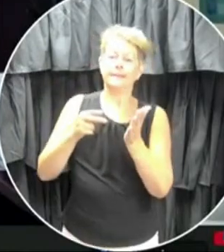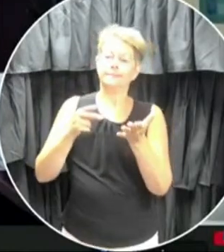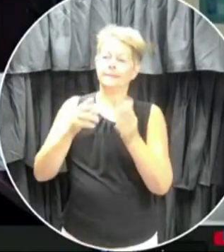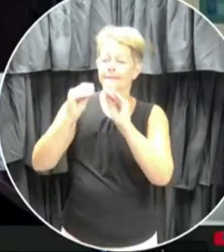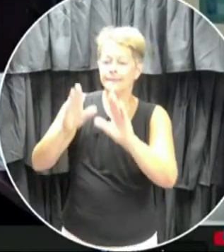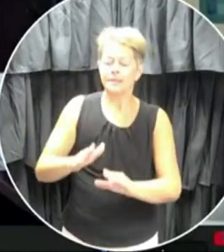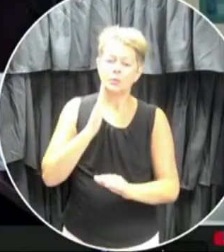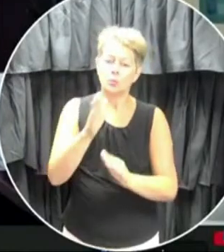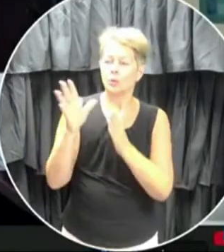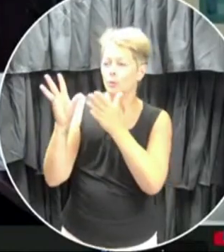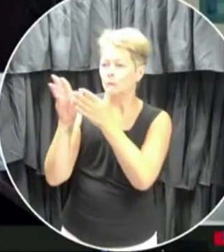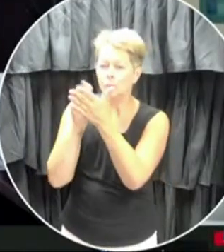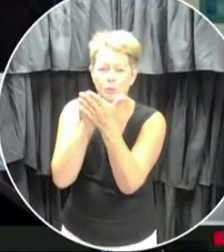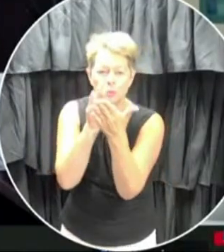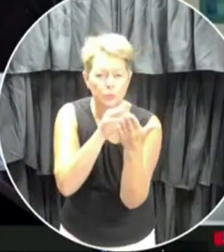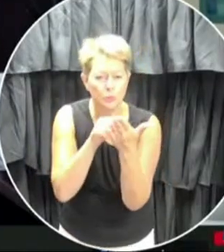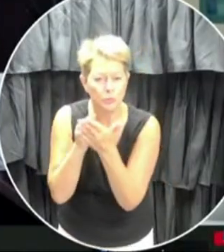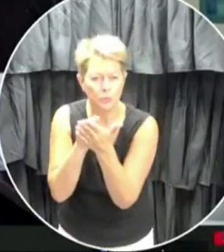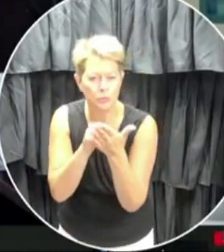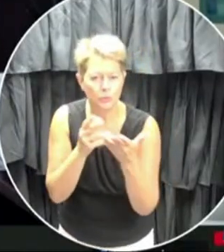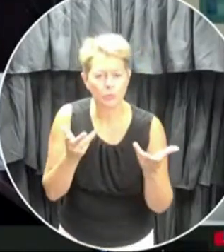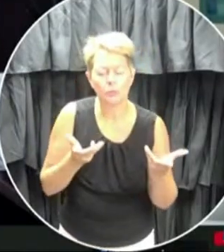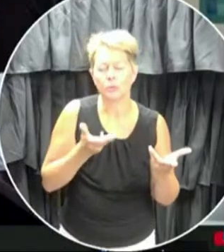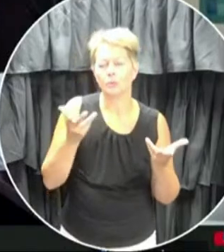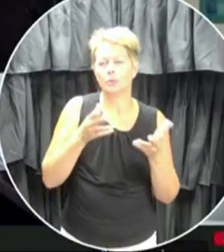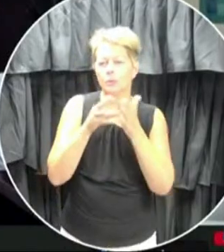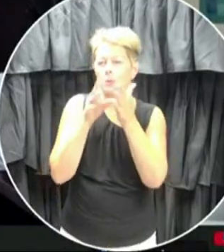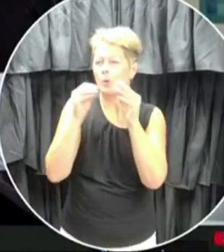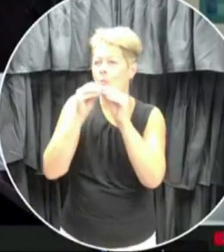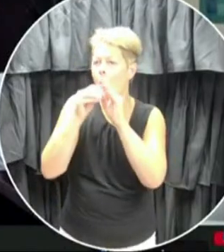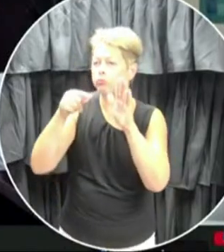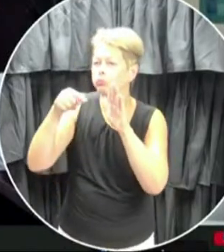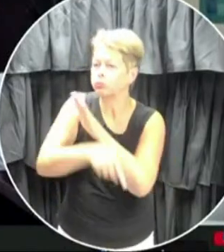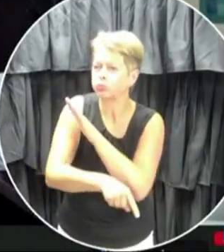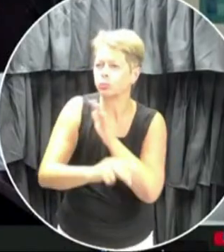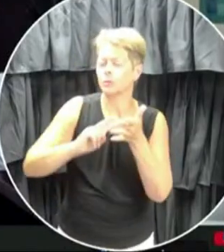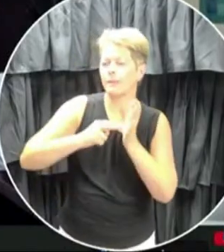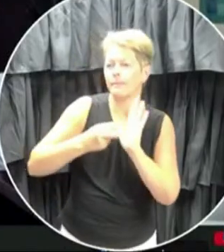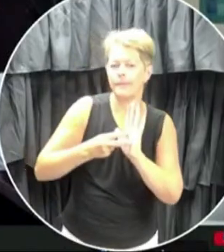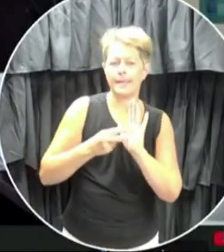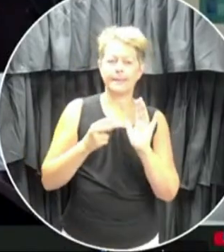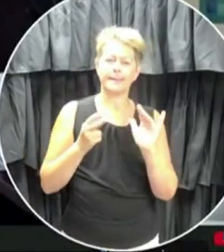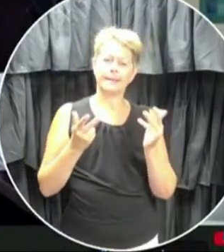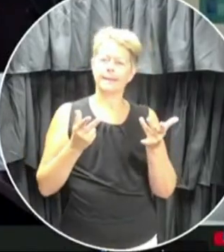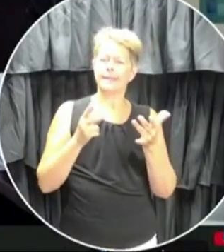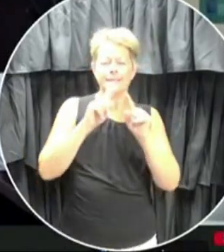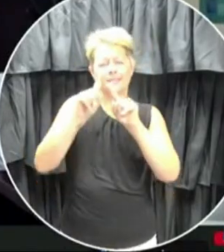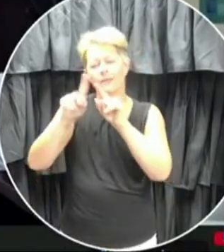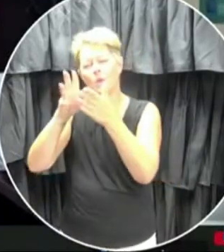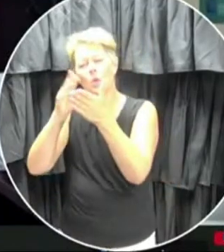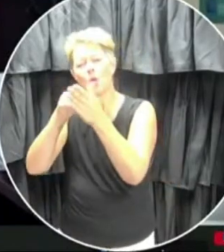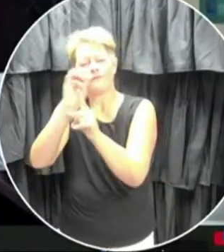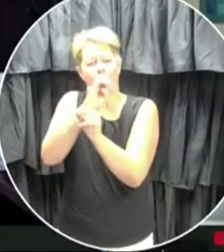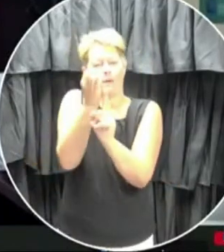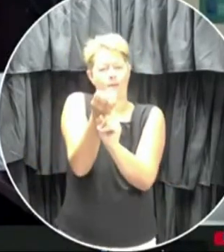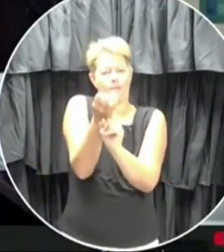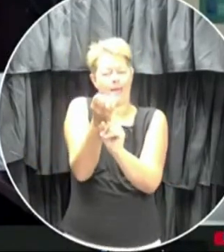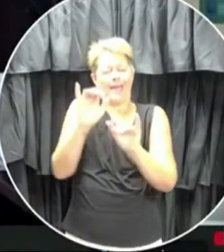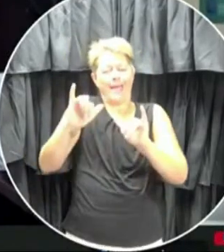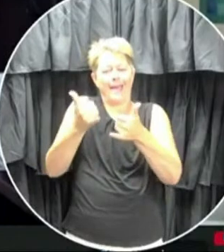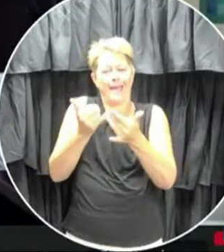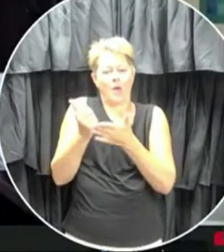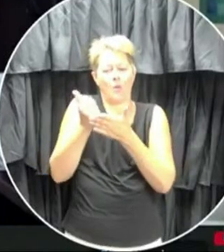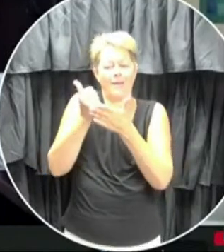learn more about the types of learning environments that enhance learning